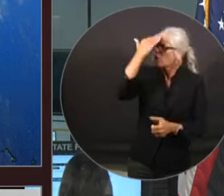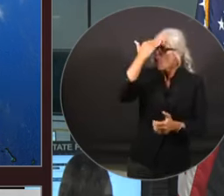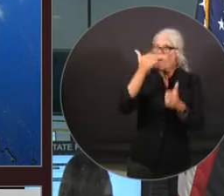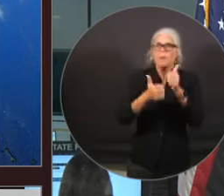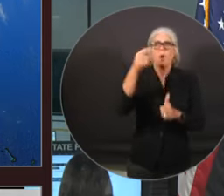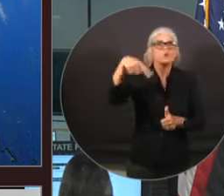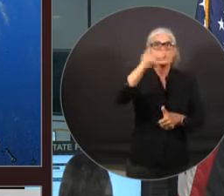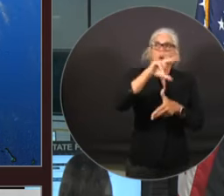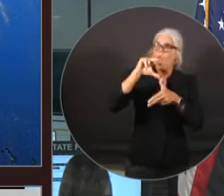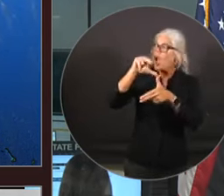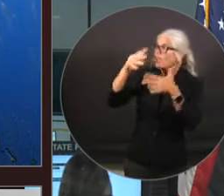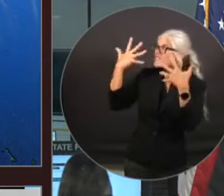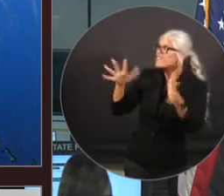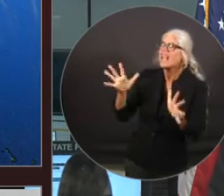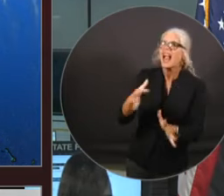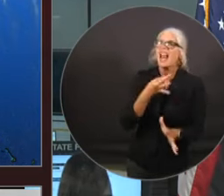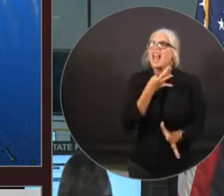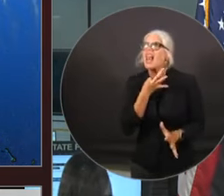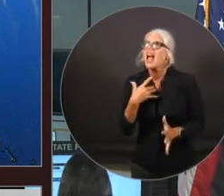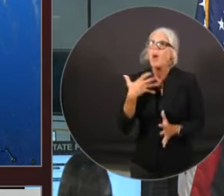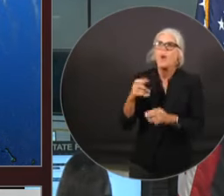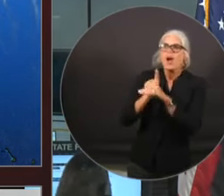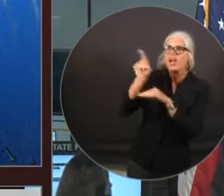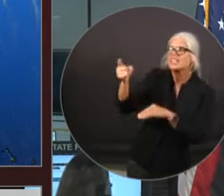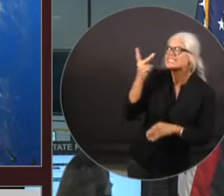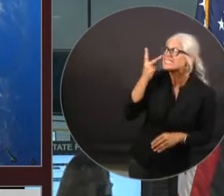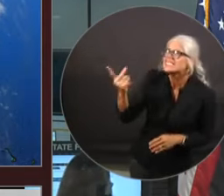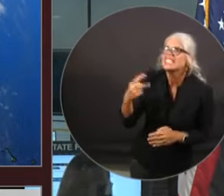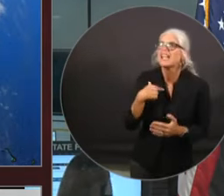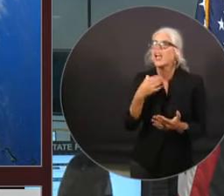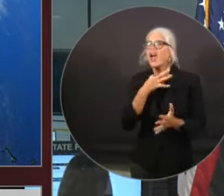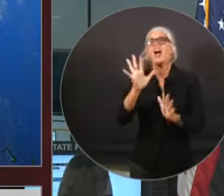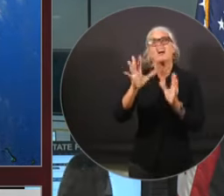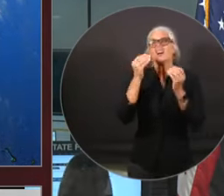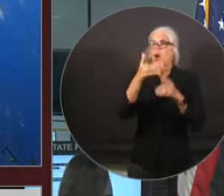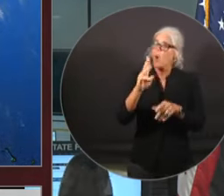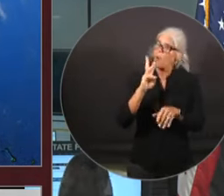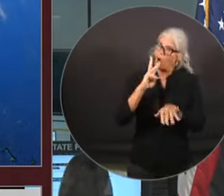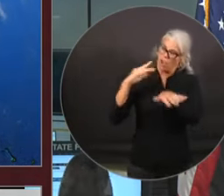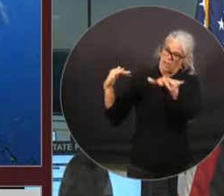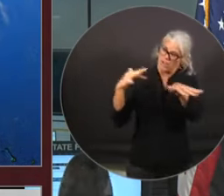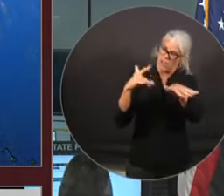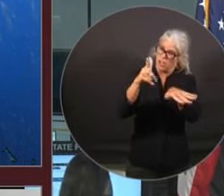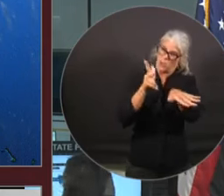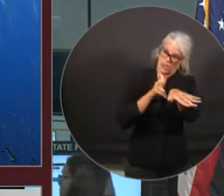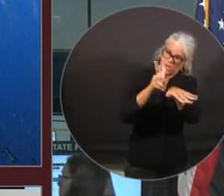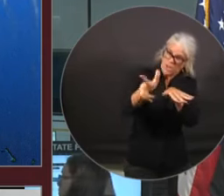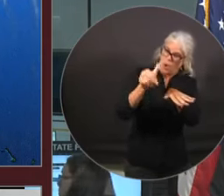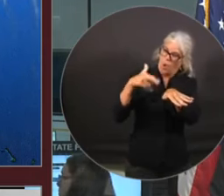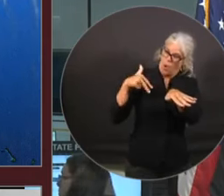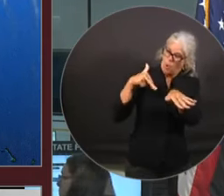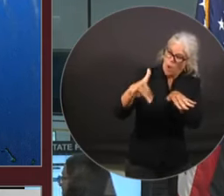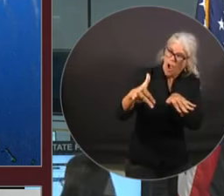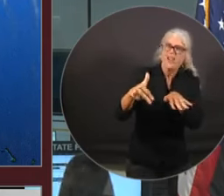to check on things. But it is hazardous. And we want to avoid any loss of life with this storm.